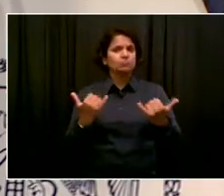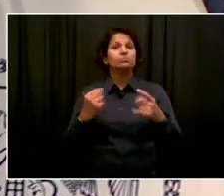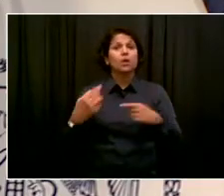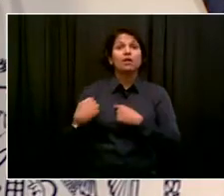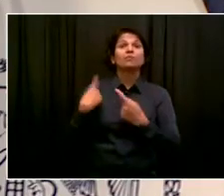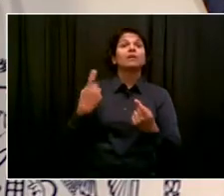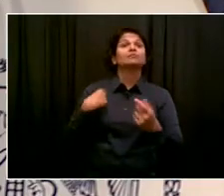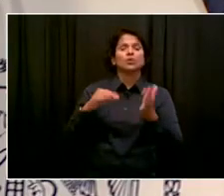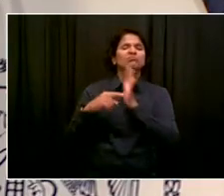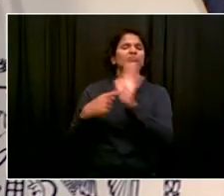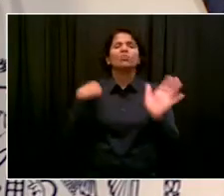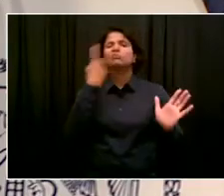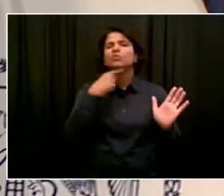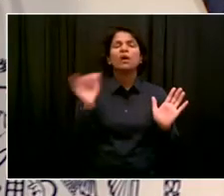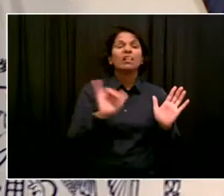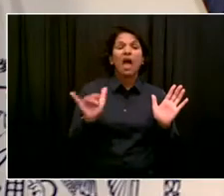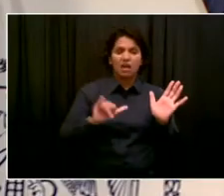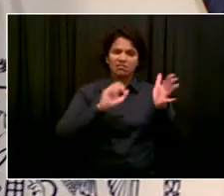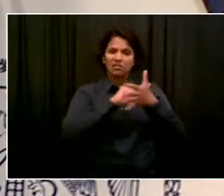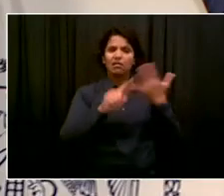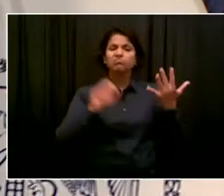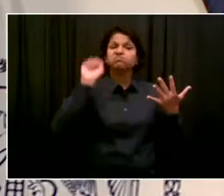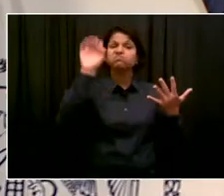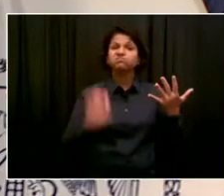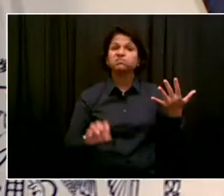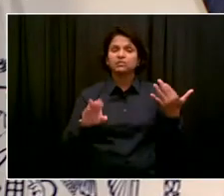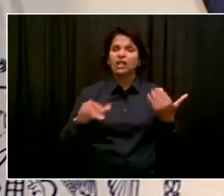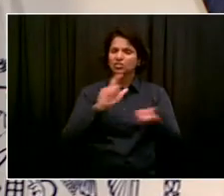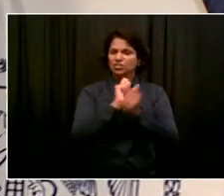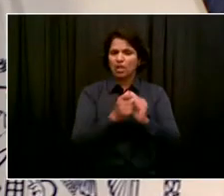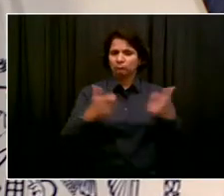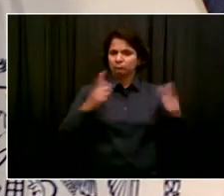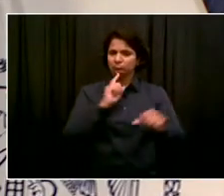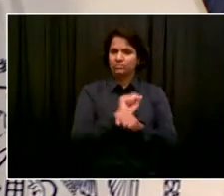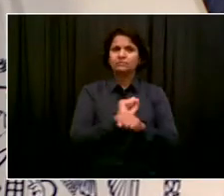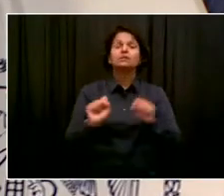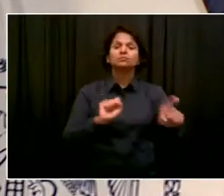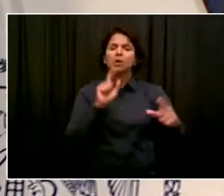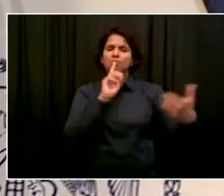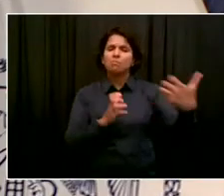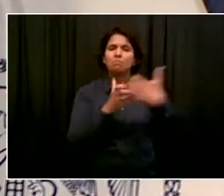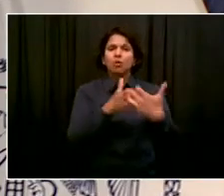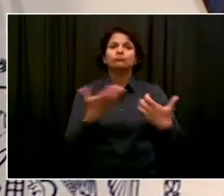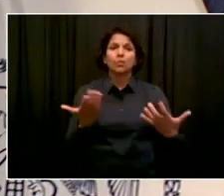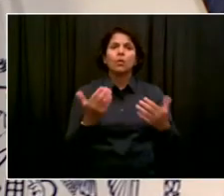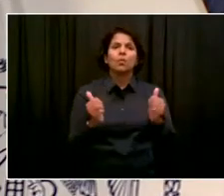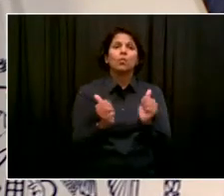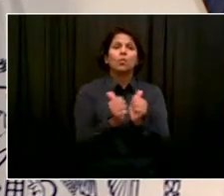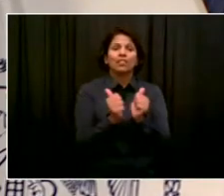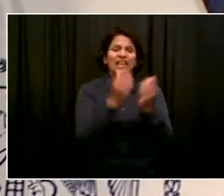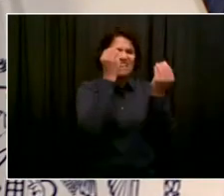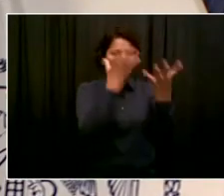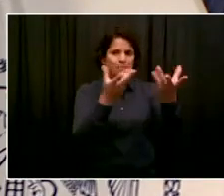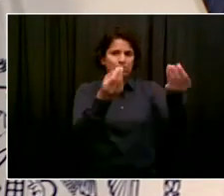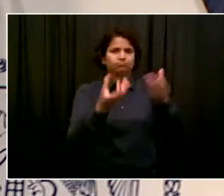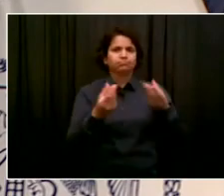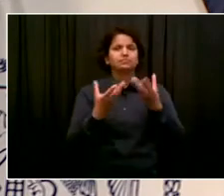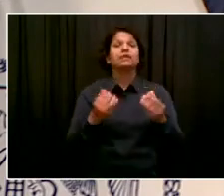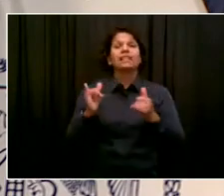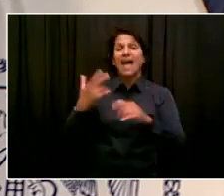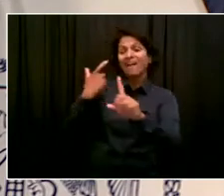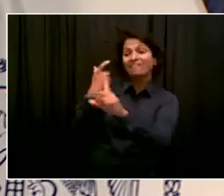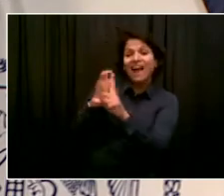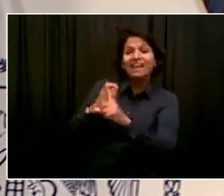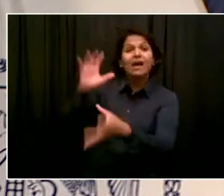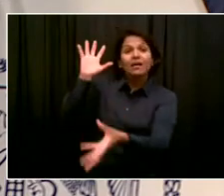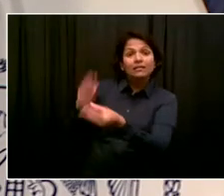Everything has changed because of vaccination, first and foremost. We're now at 10 million doses, an amazing number. That's changed the whole paradigm. So what we're going to be looking